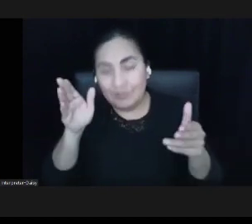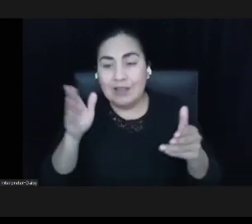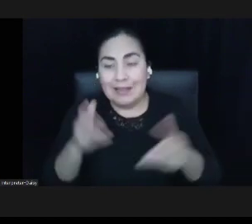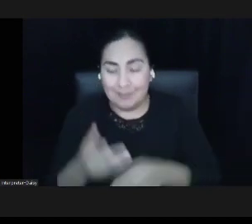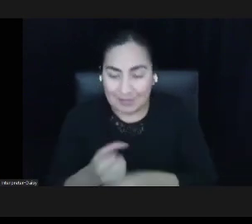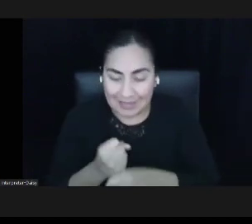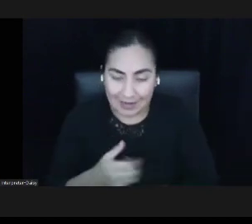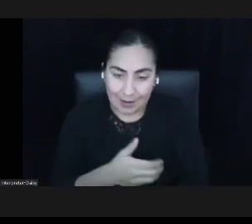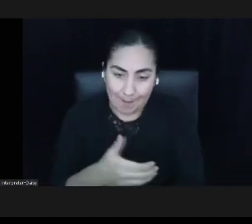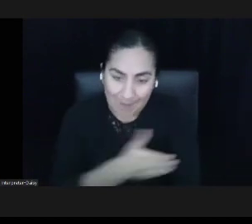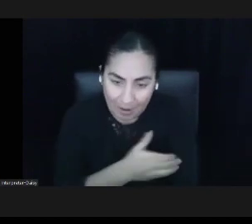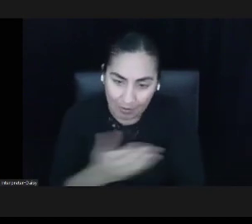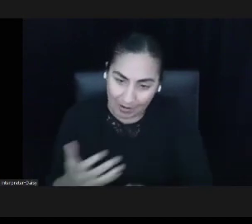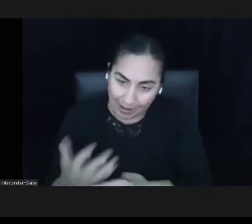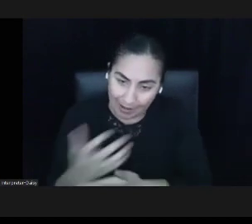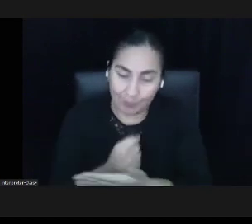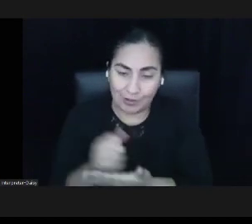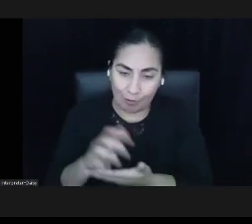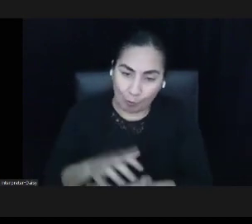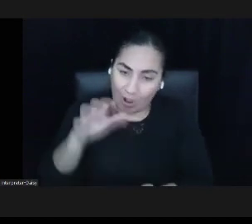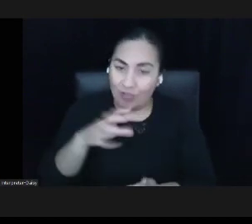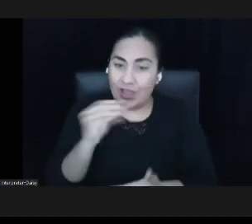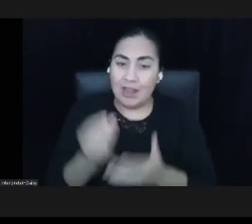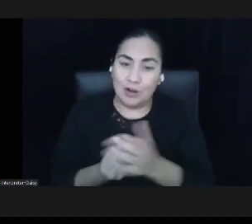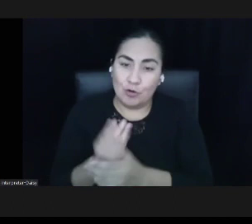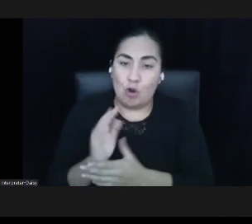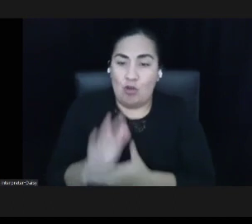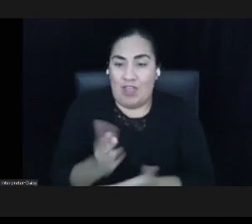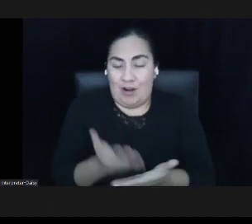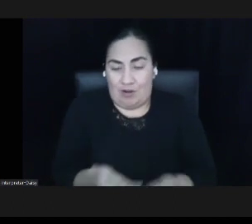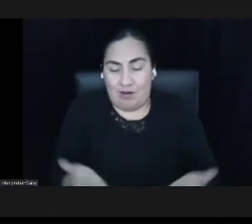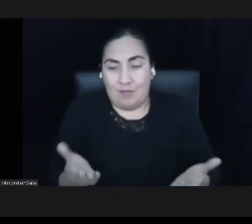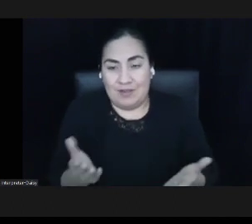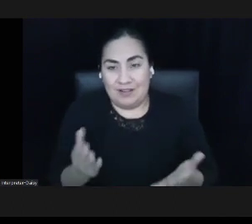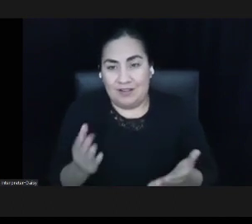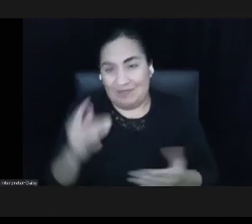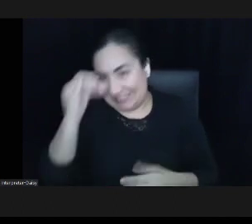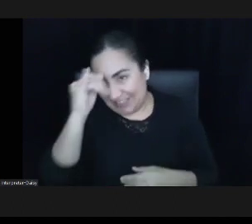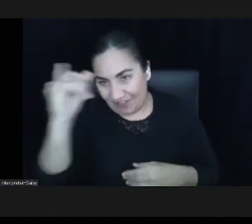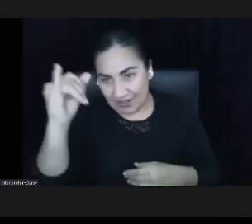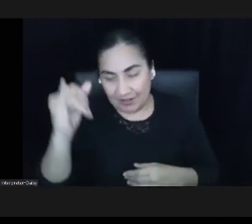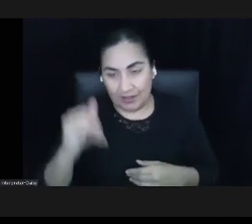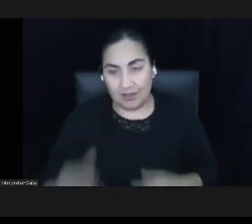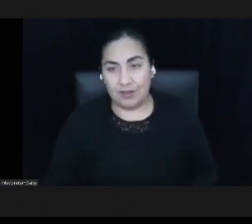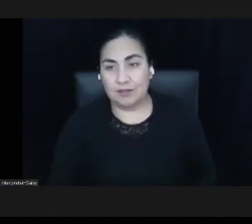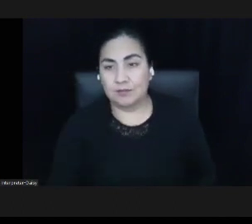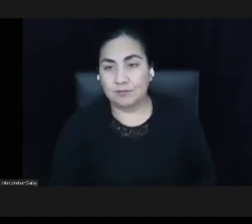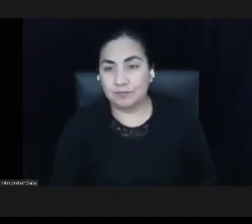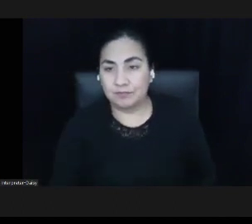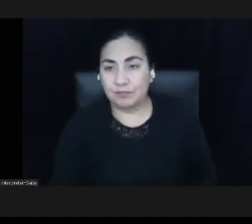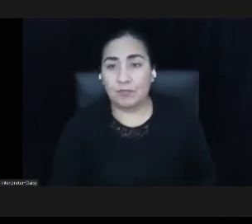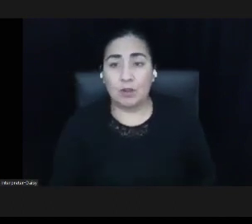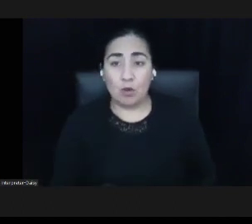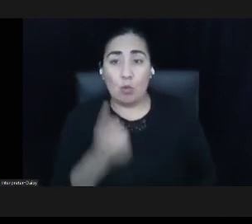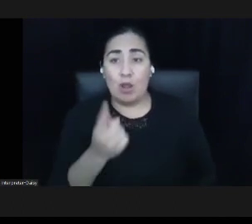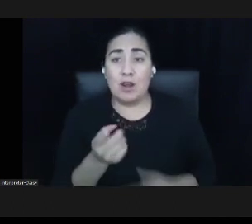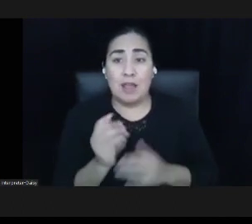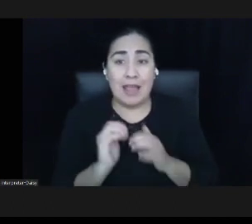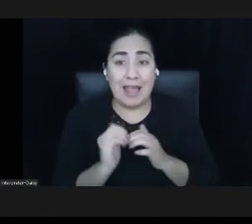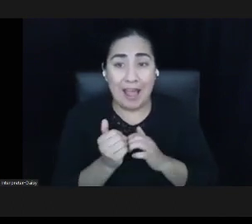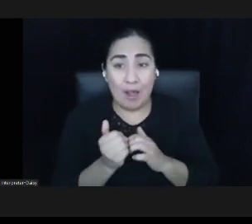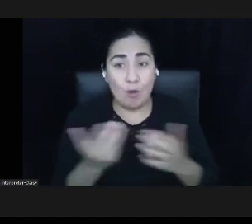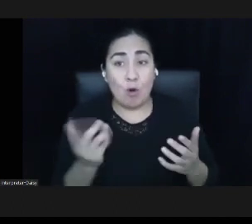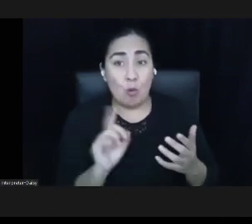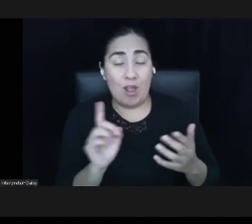wealth, and grow their endowments indefinitely to one in which foundations are actively supporting new economic